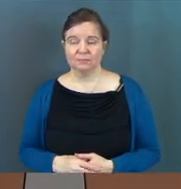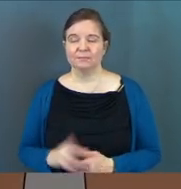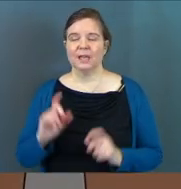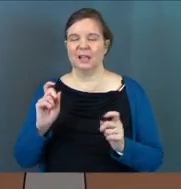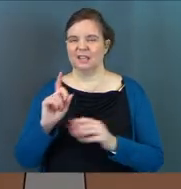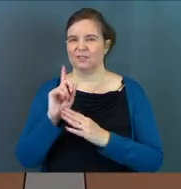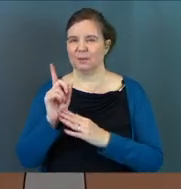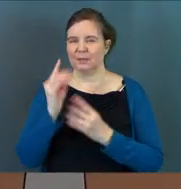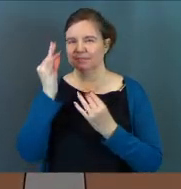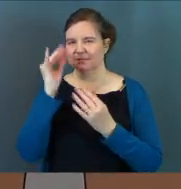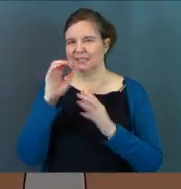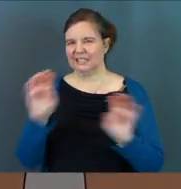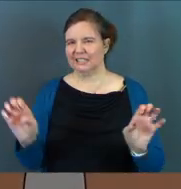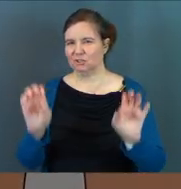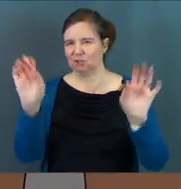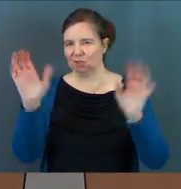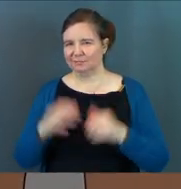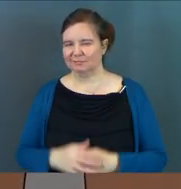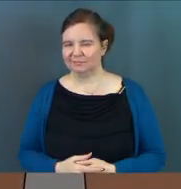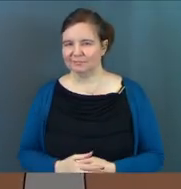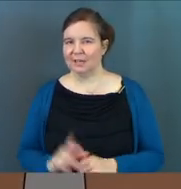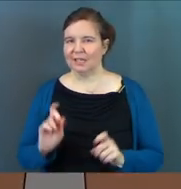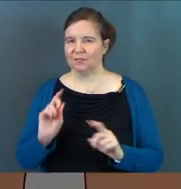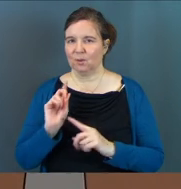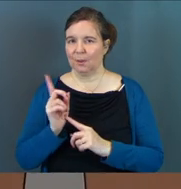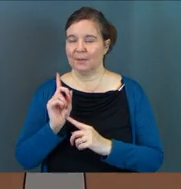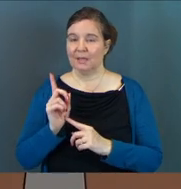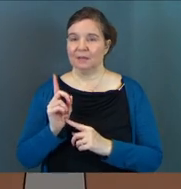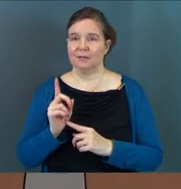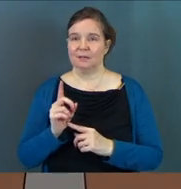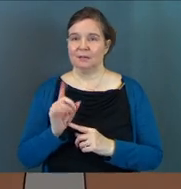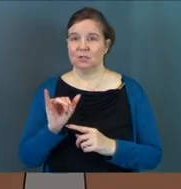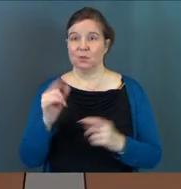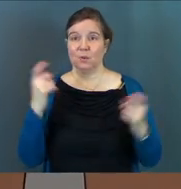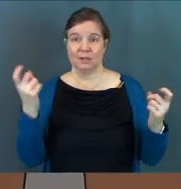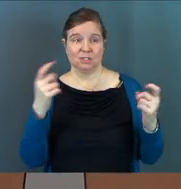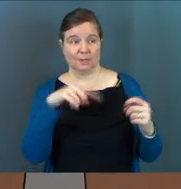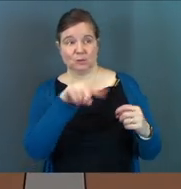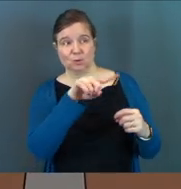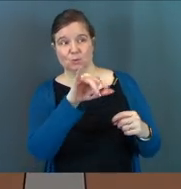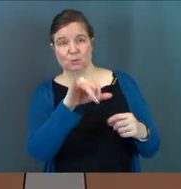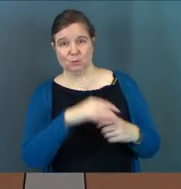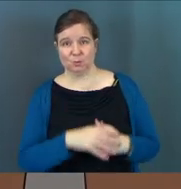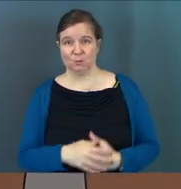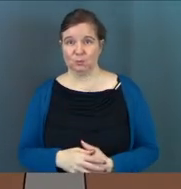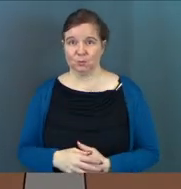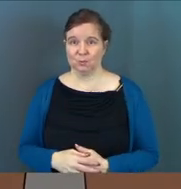I'll give you a minute. It's Easter. I'll give you a minute. You too in the gym. I'll give you a minute.